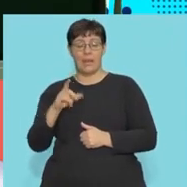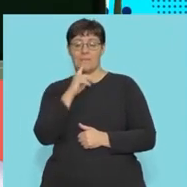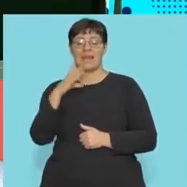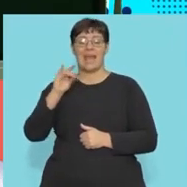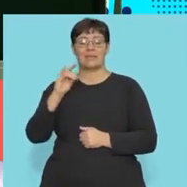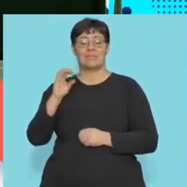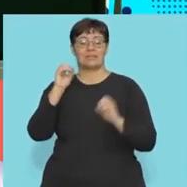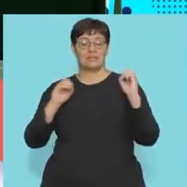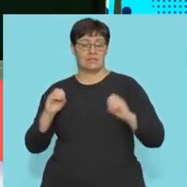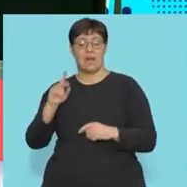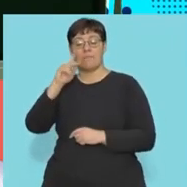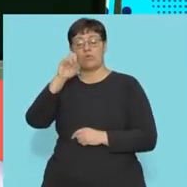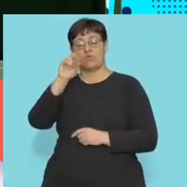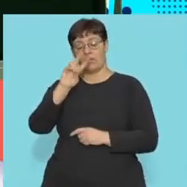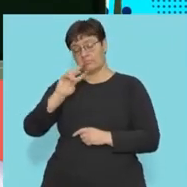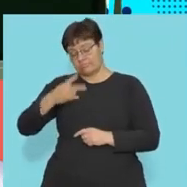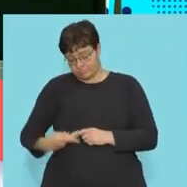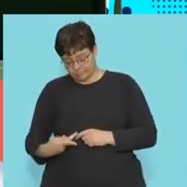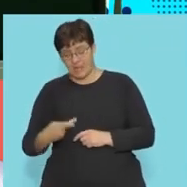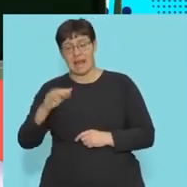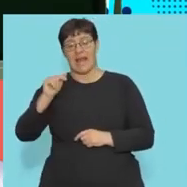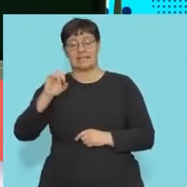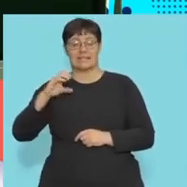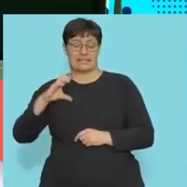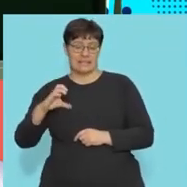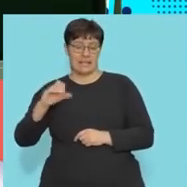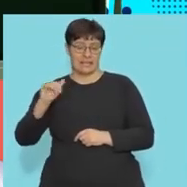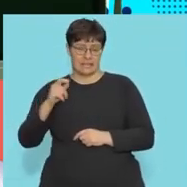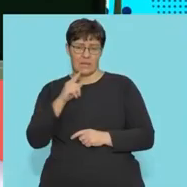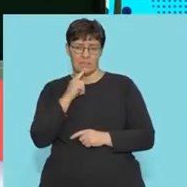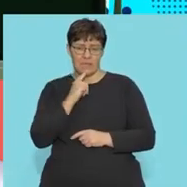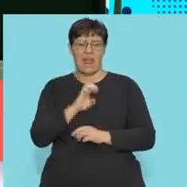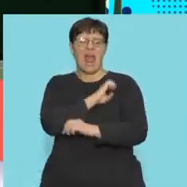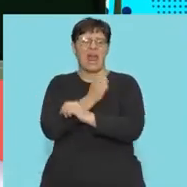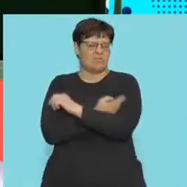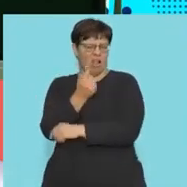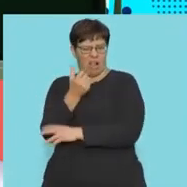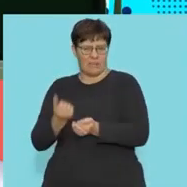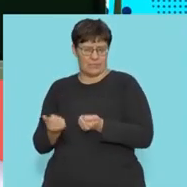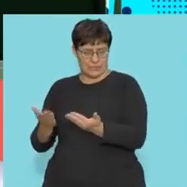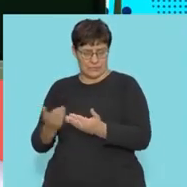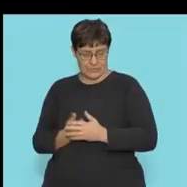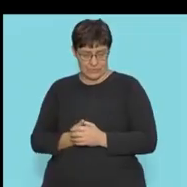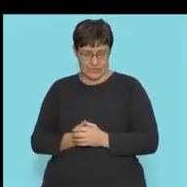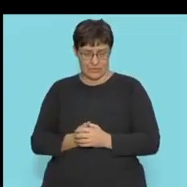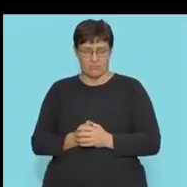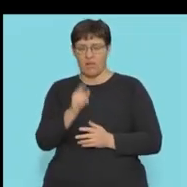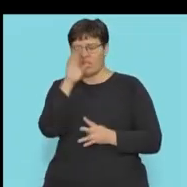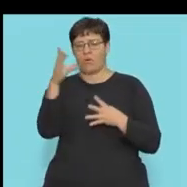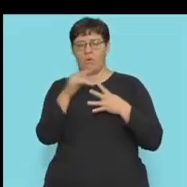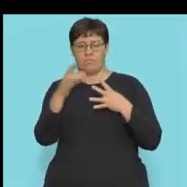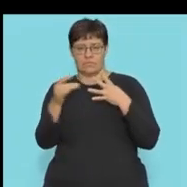animal cells, the pyruvic acid can be converted into lactic acid, producing some energy. Let's look at the options.